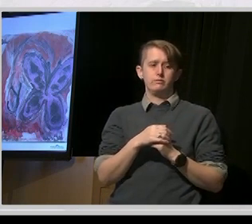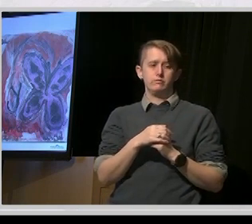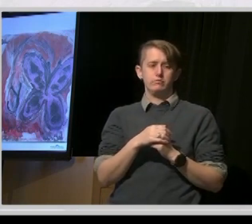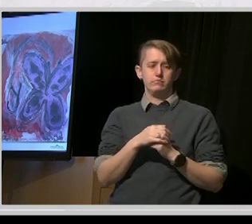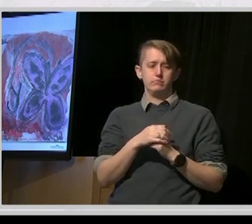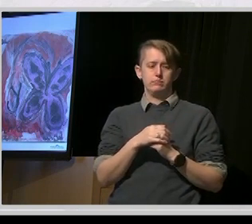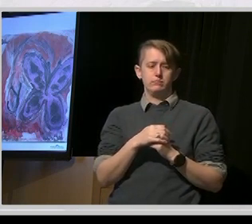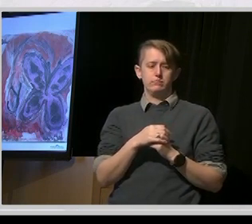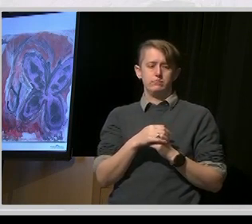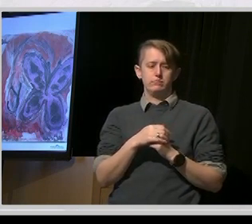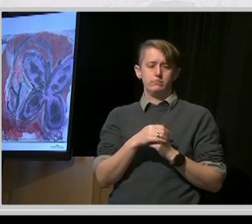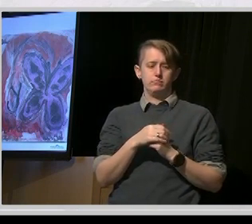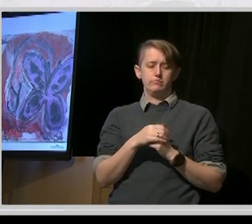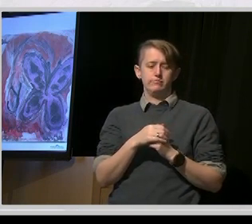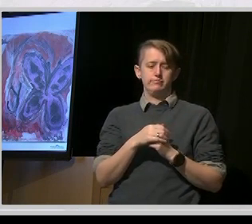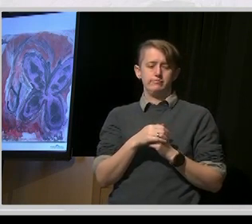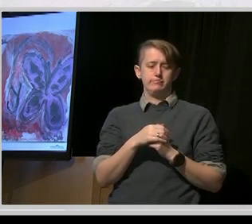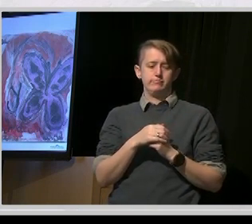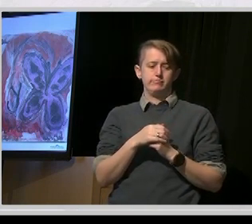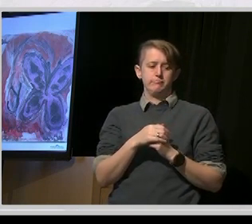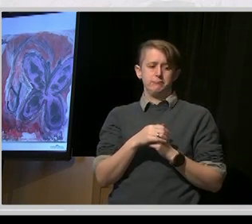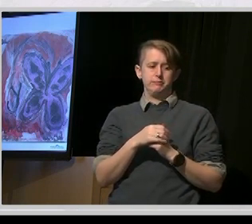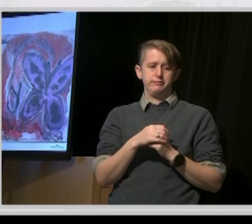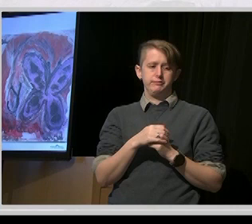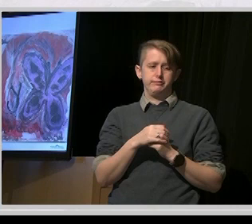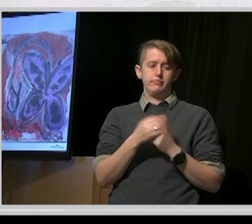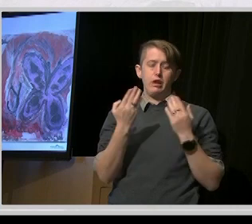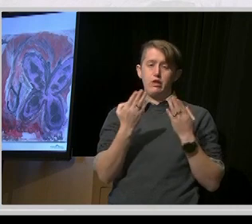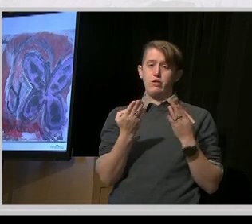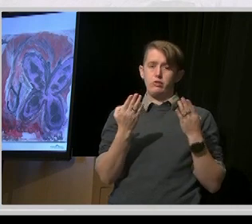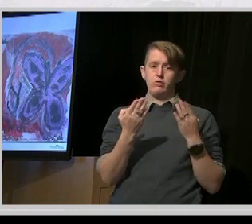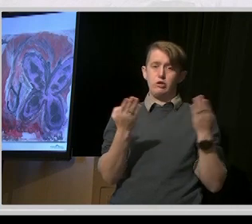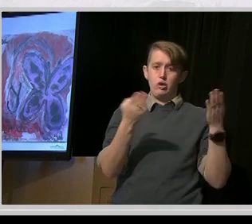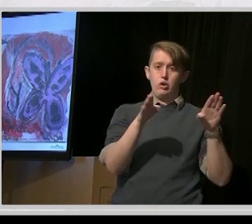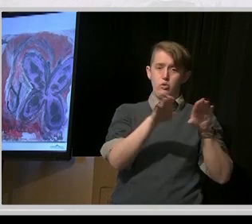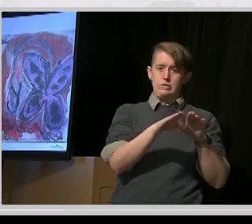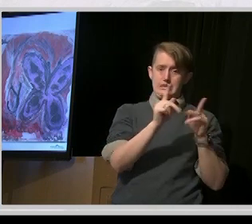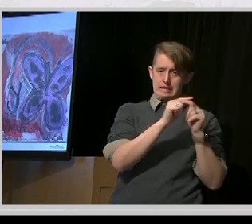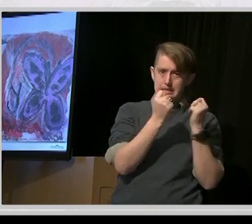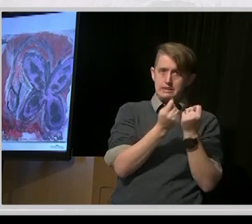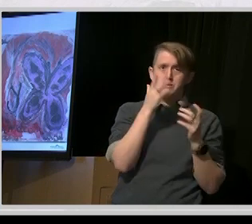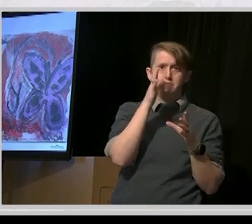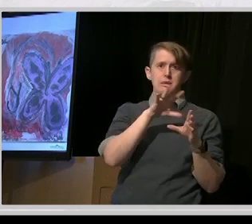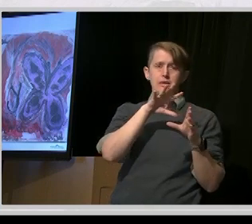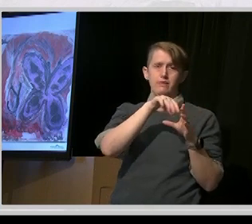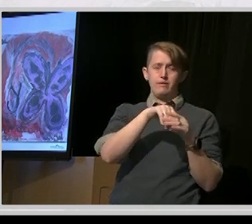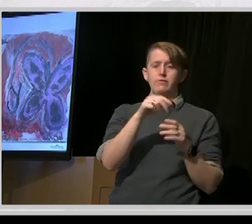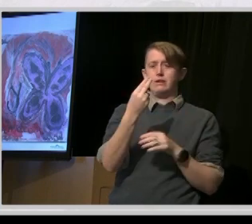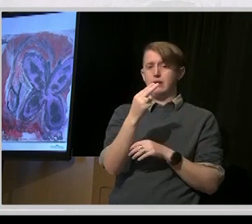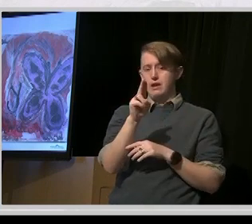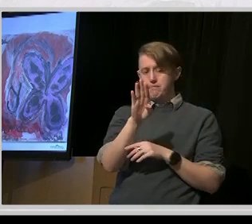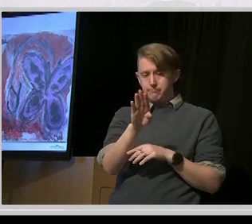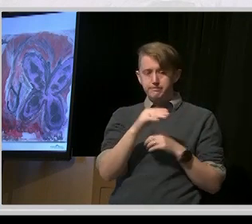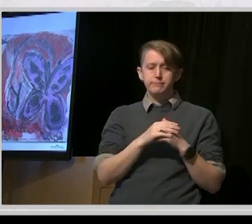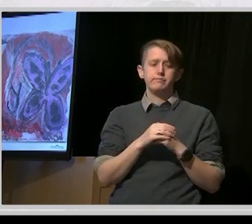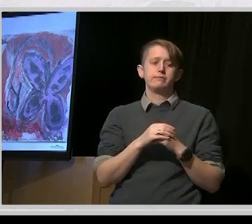areas, as well as a number of the other sort of technical bits. I mentioned the